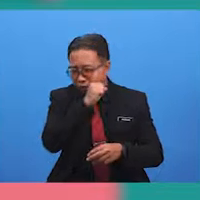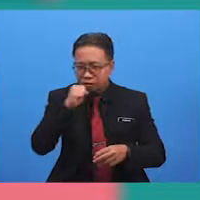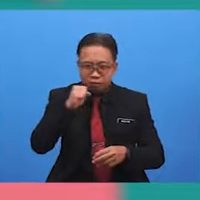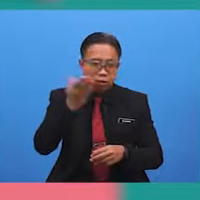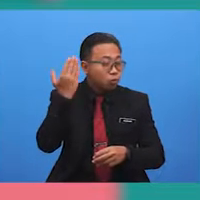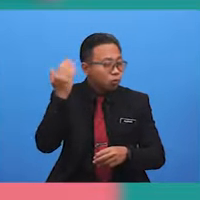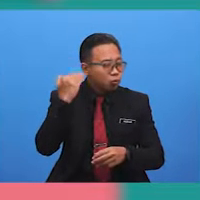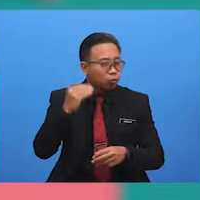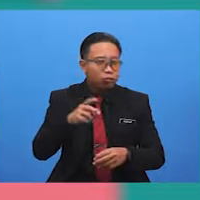a few times in my kitchen.